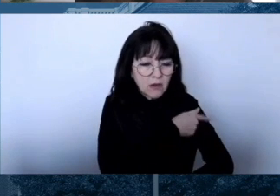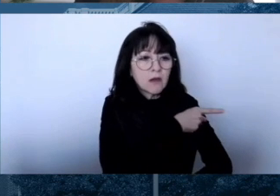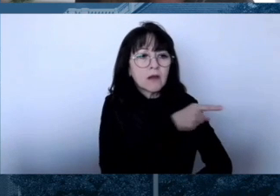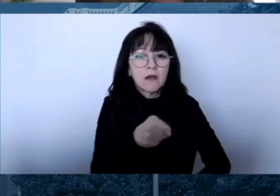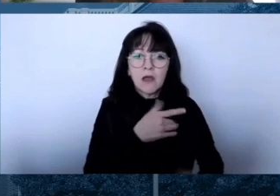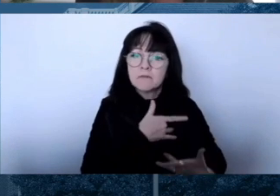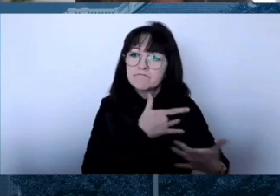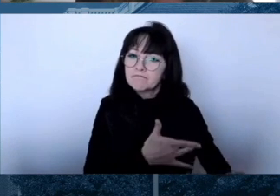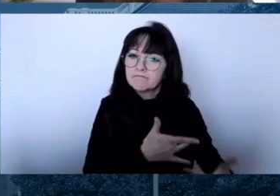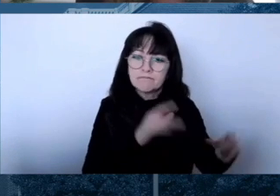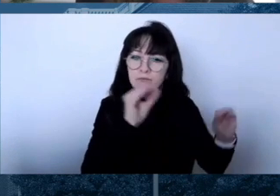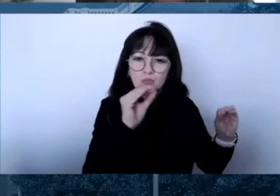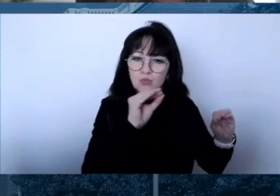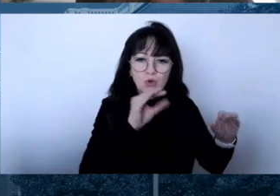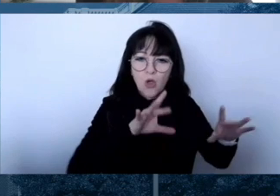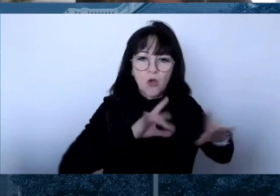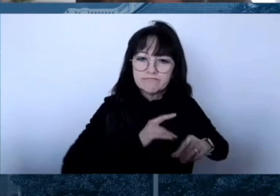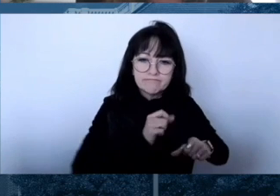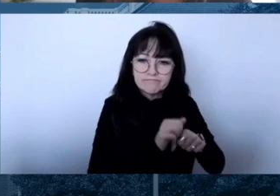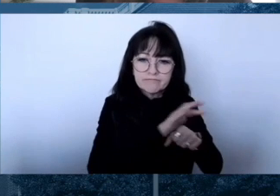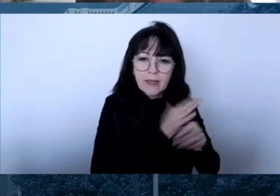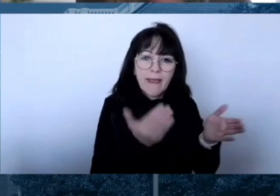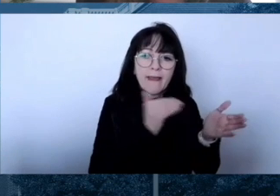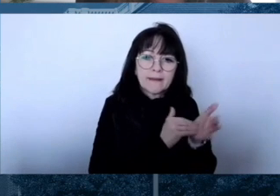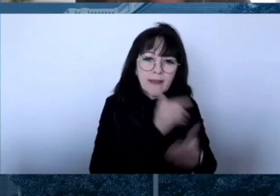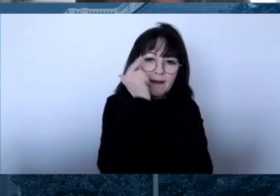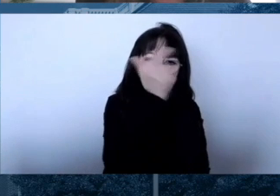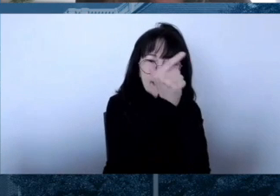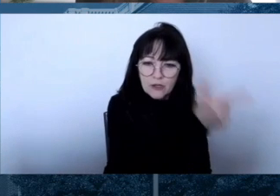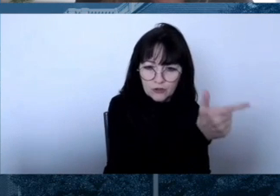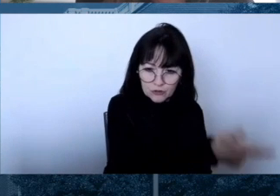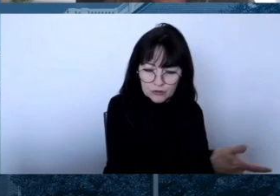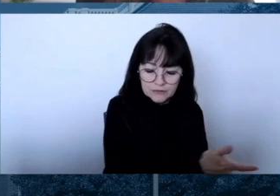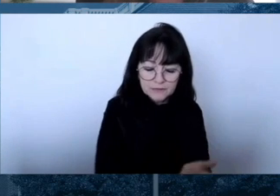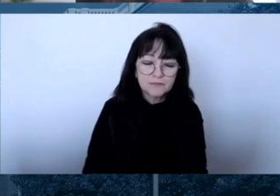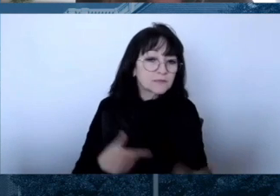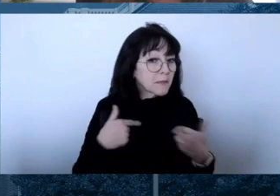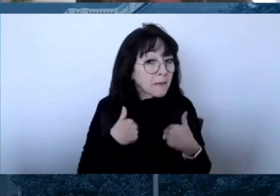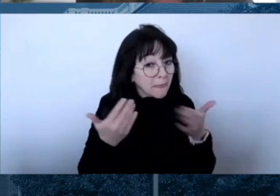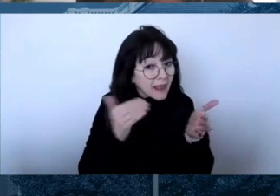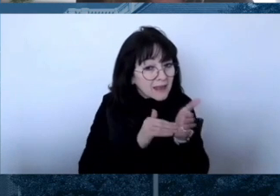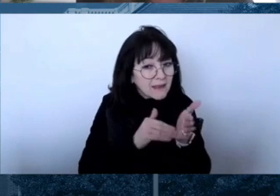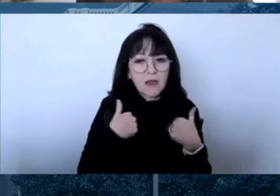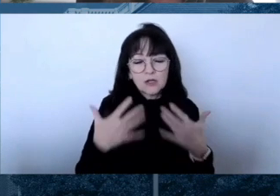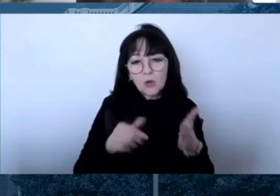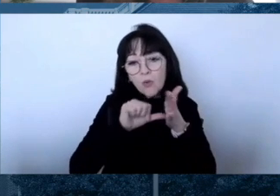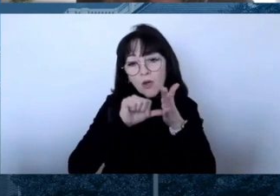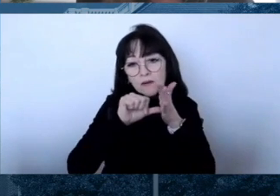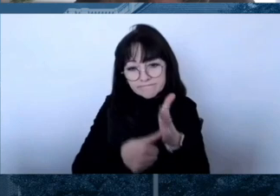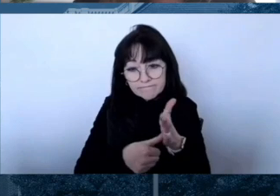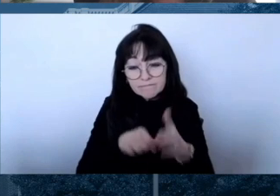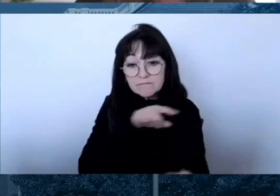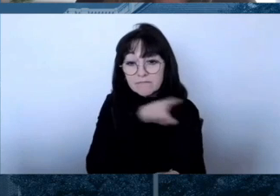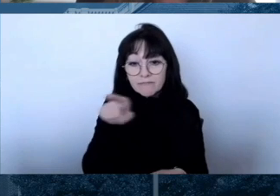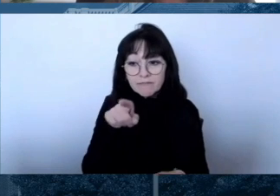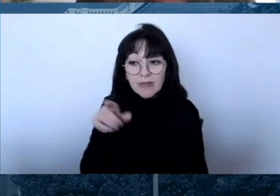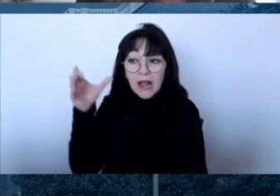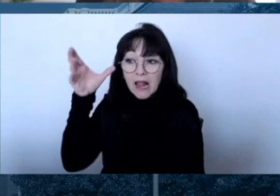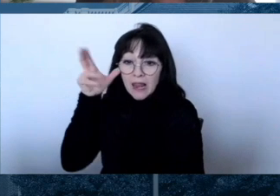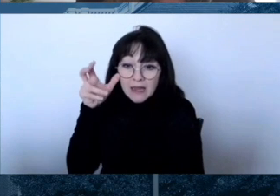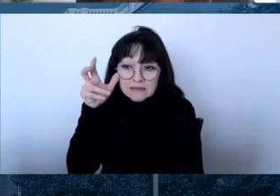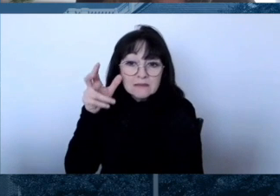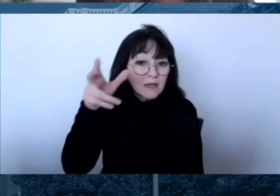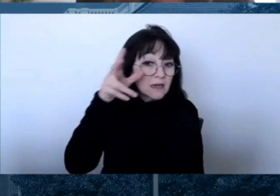and make sure that any studies that you're sharing or citing to others are peer-reviewed studies, which you can